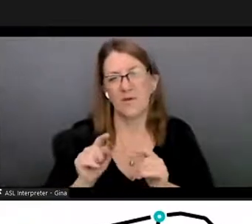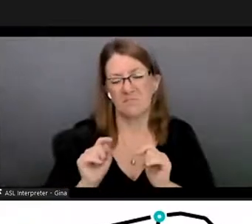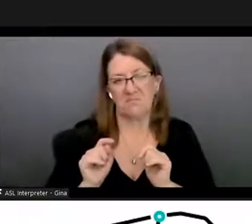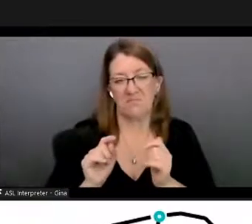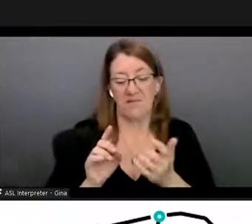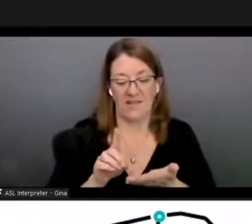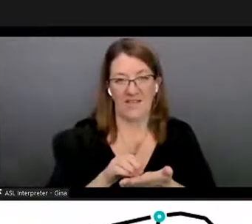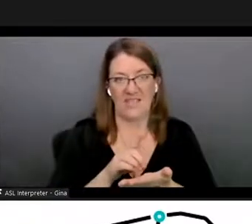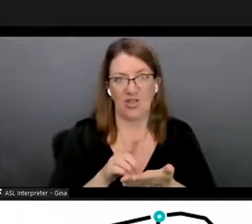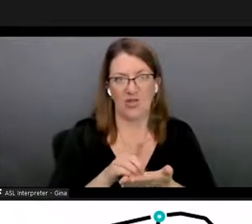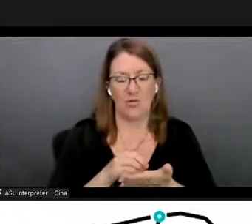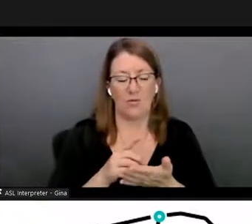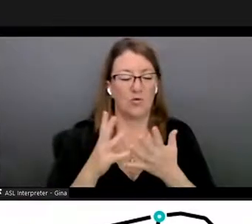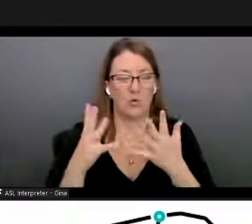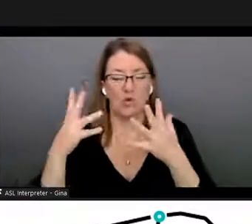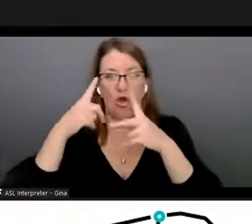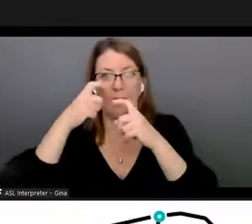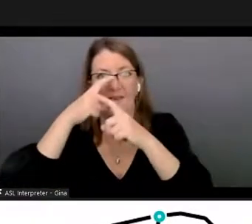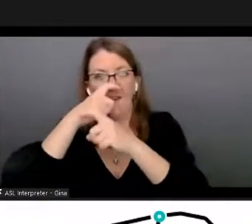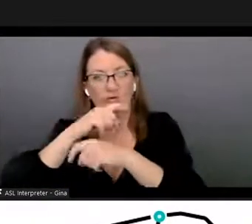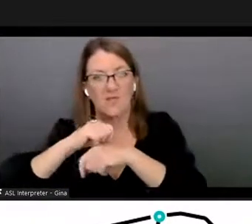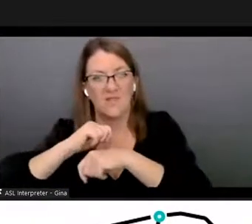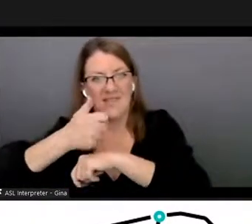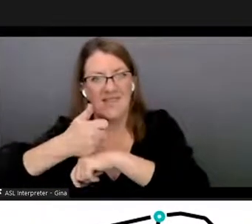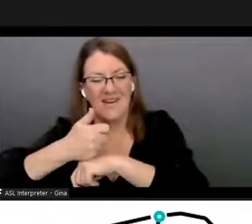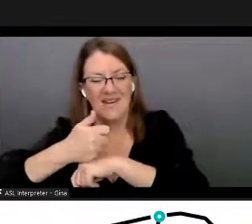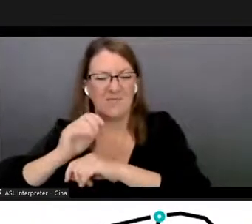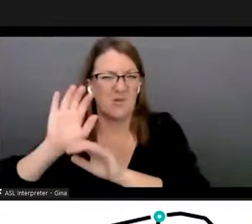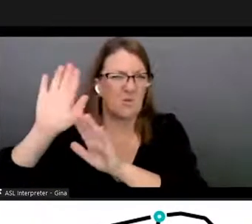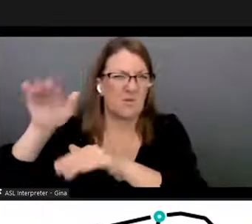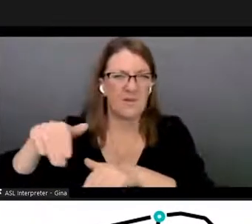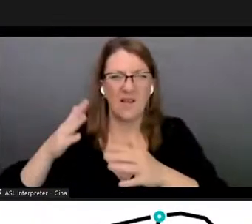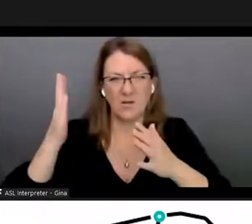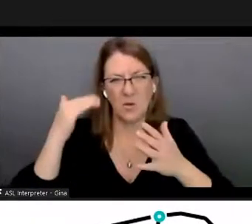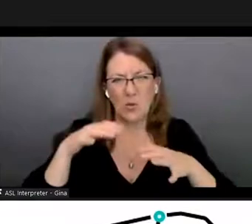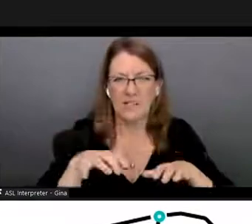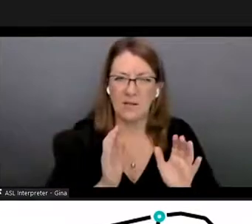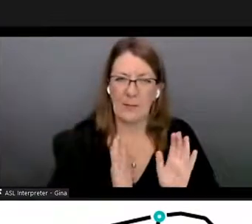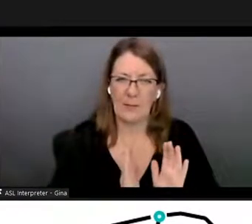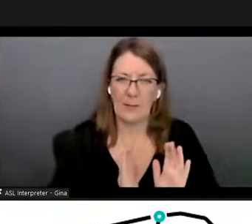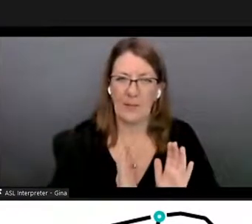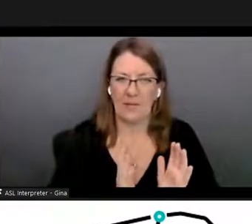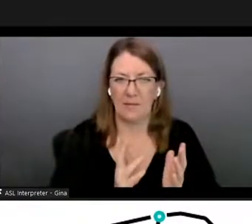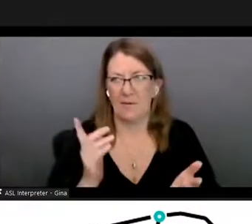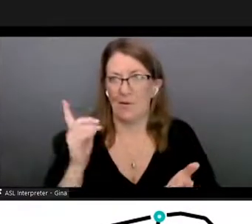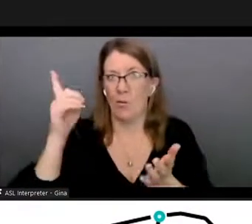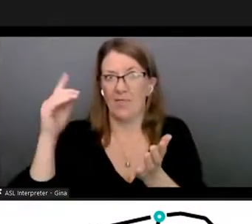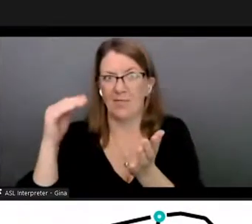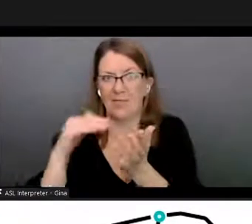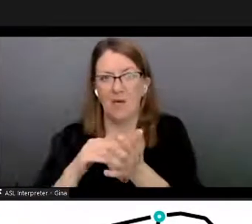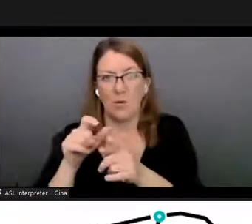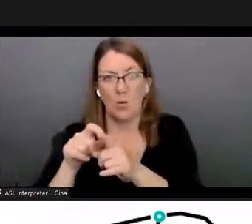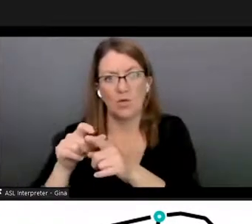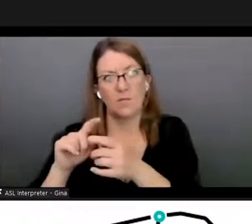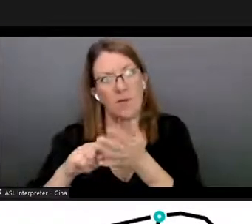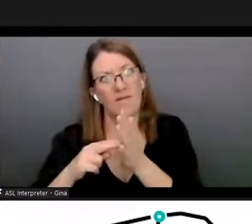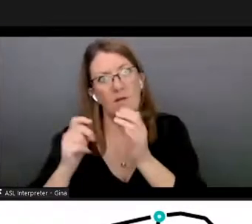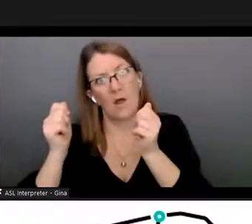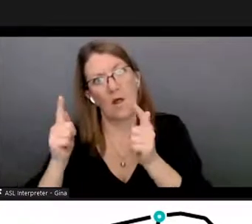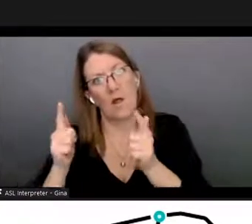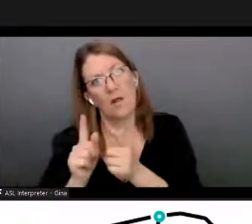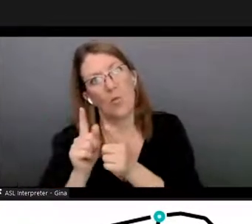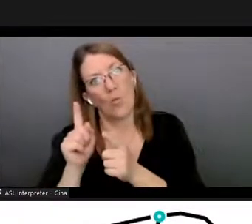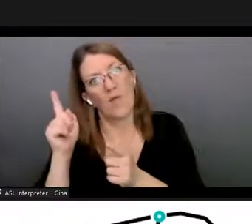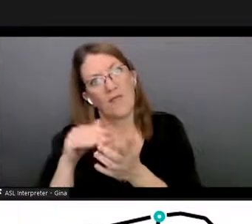dictionary became complicated to set up you know so if you've got a thousand words you have to translate all thousand words and um